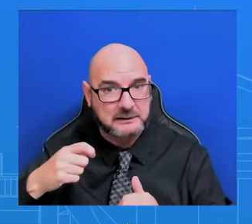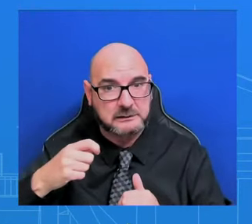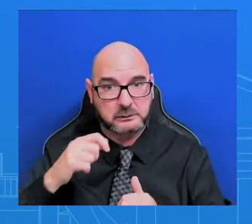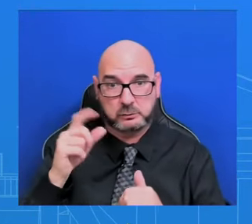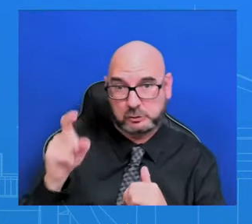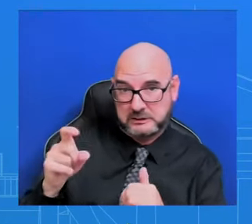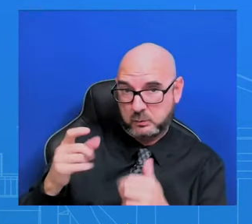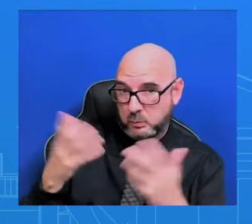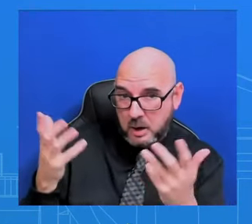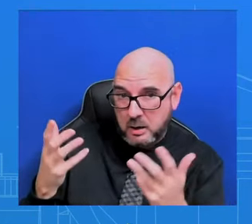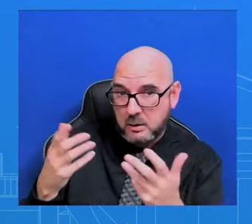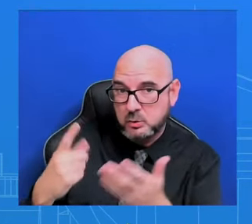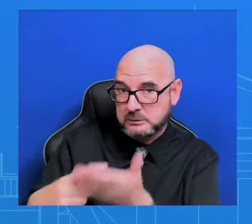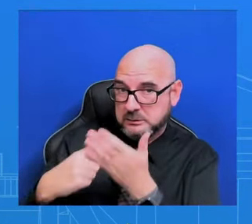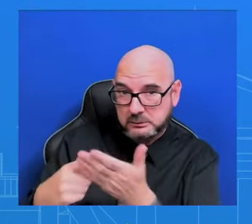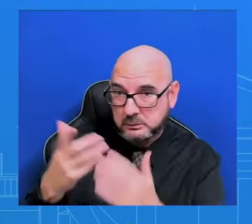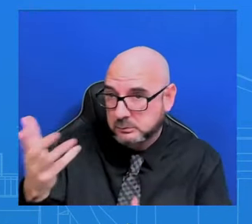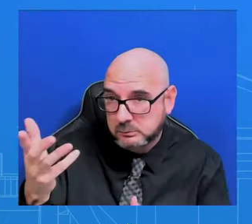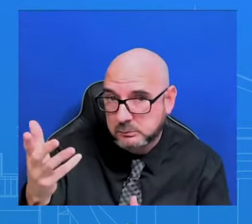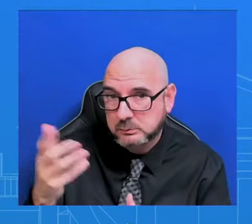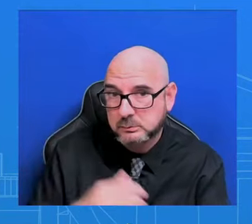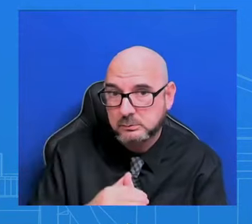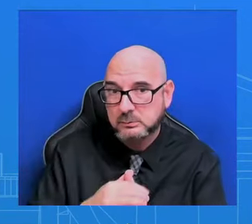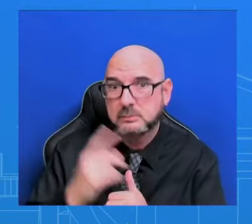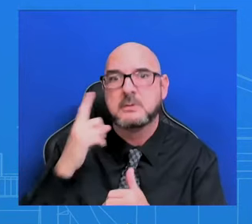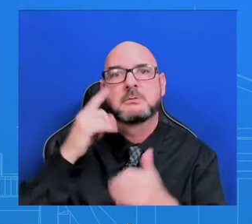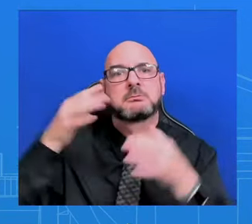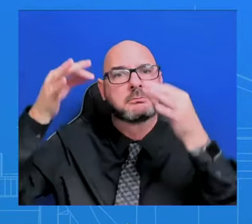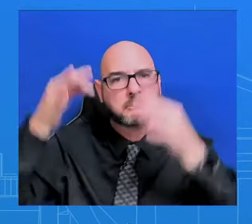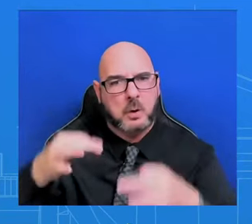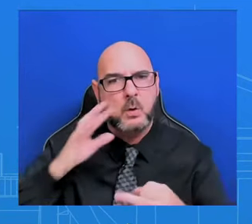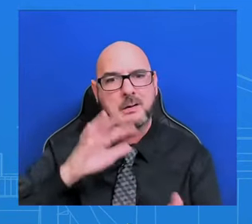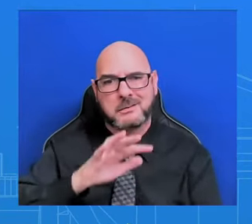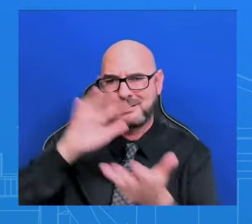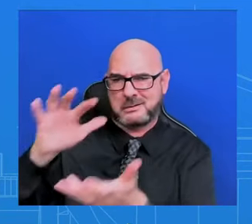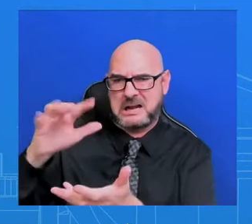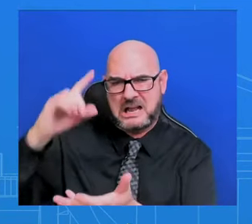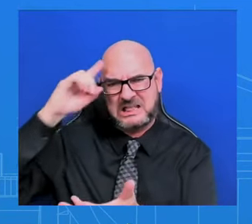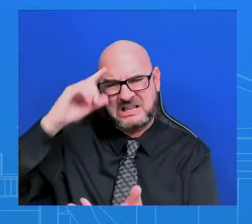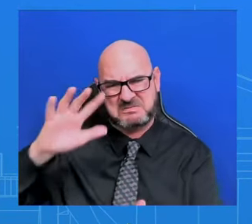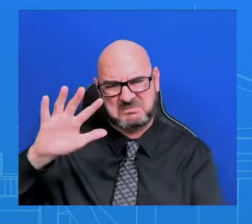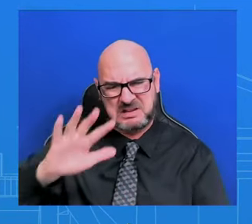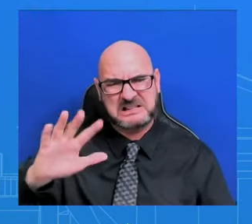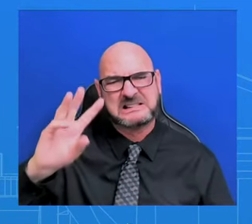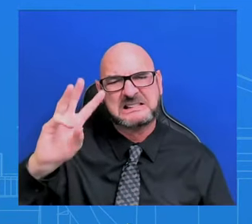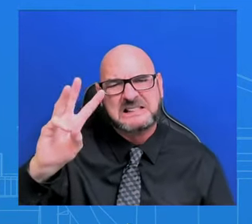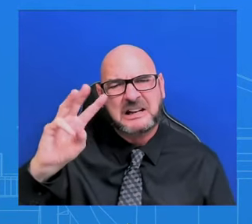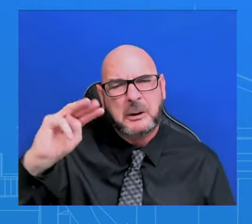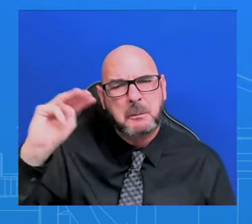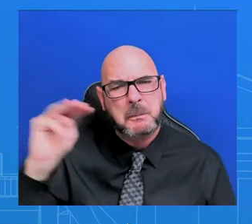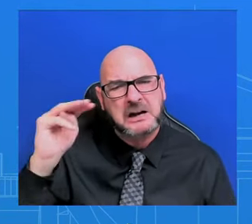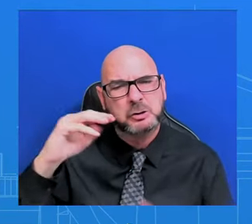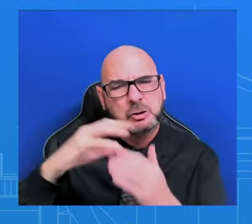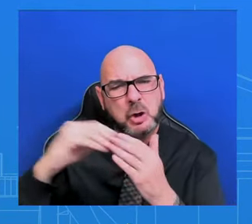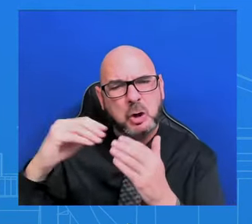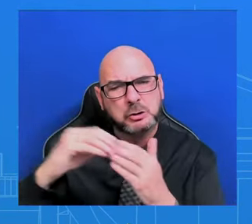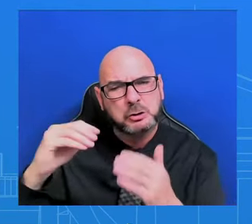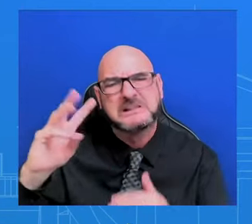months of this year. And it came up to, I think, more than 60 million or something like that. So, I'm sorry,